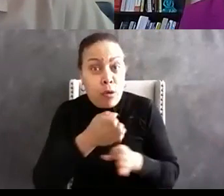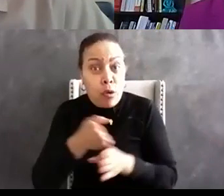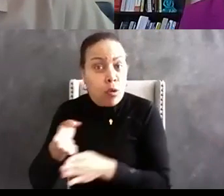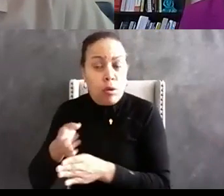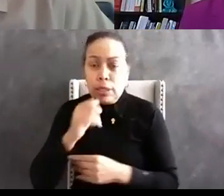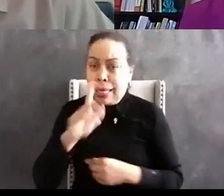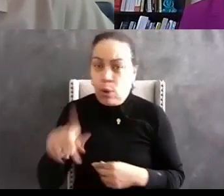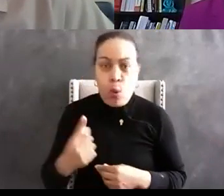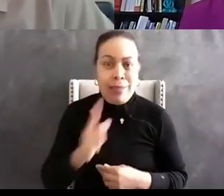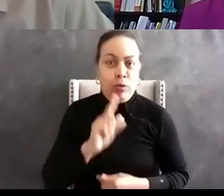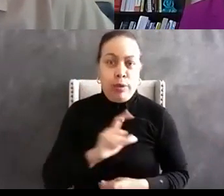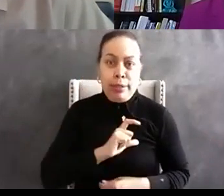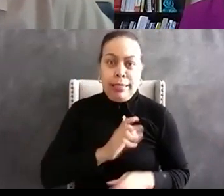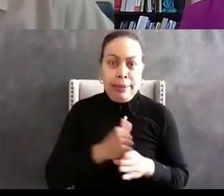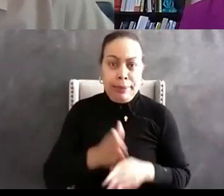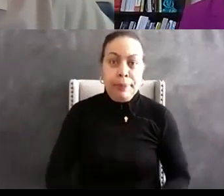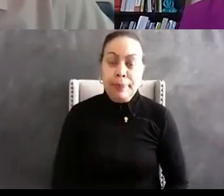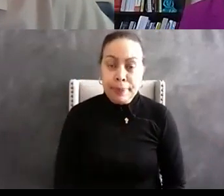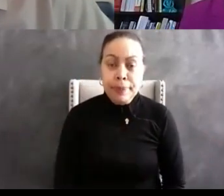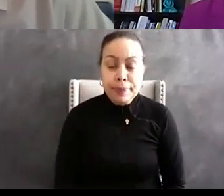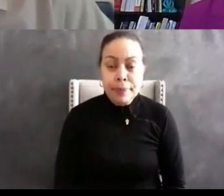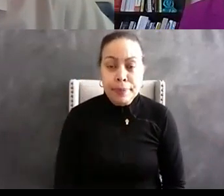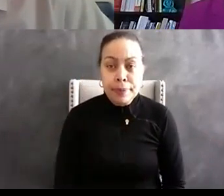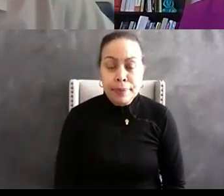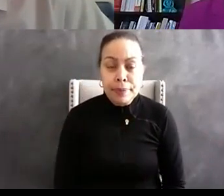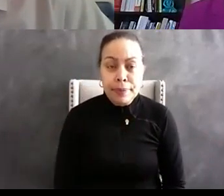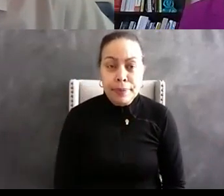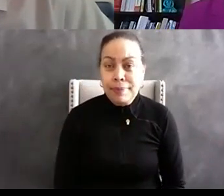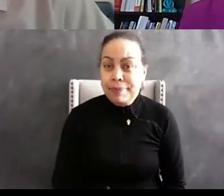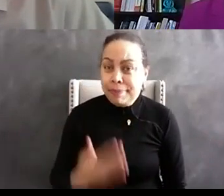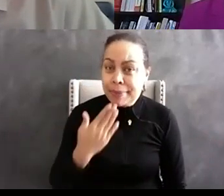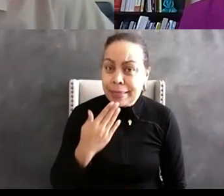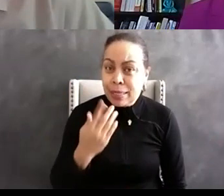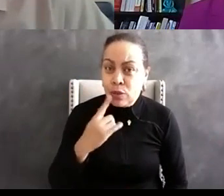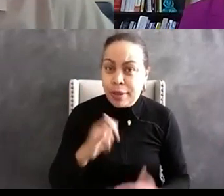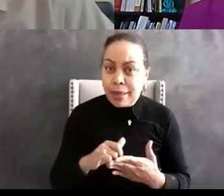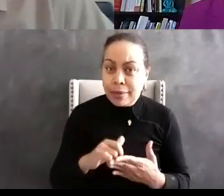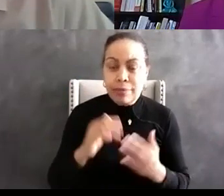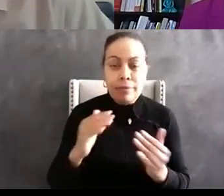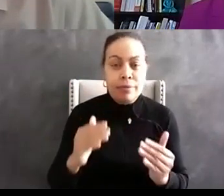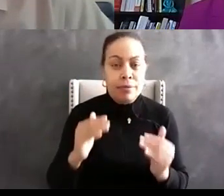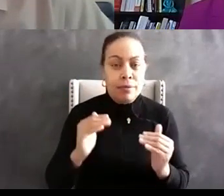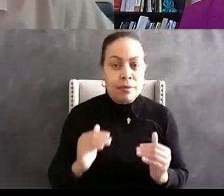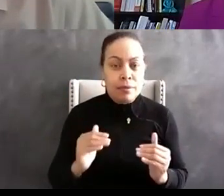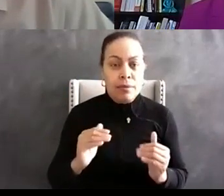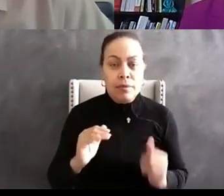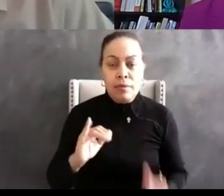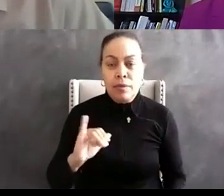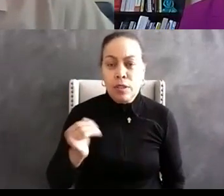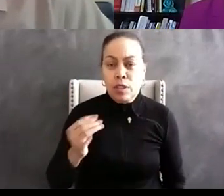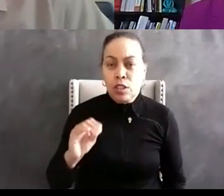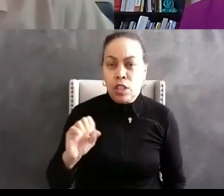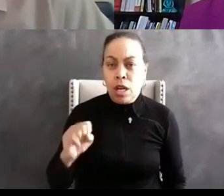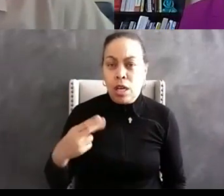in leasing all right thanks for that uh so the next question is uh from a josh jacek